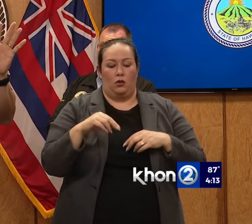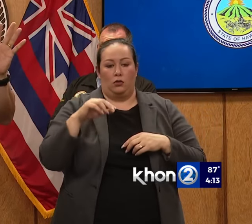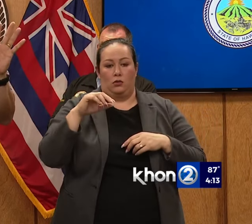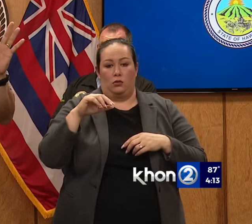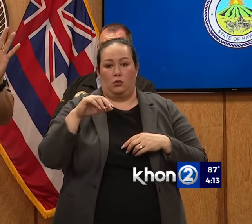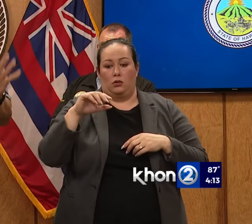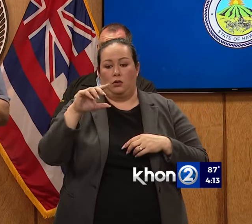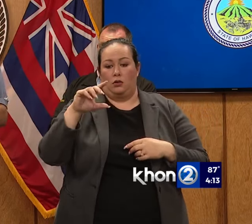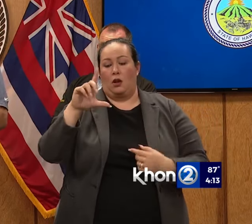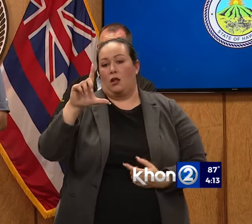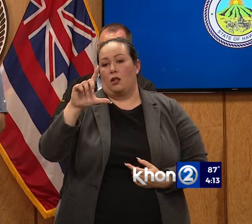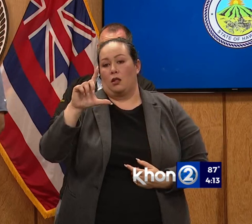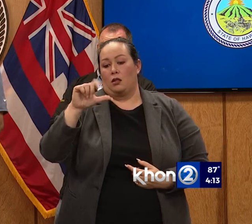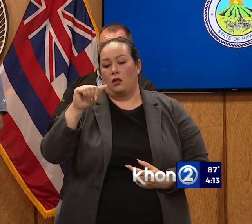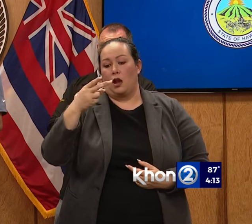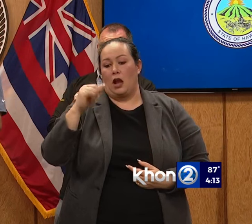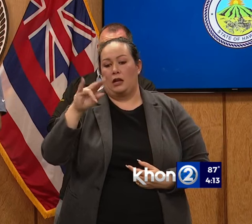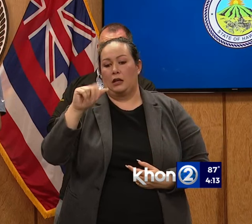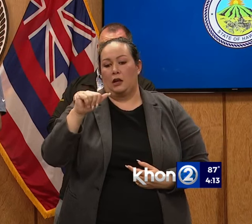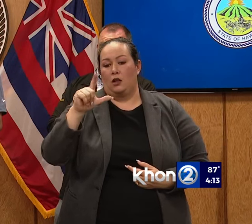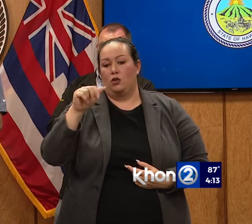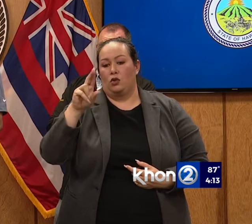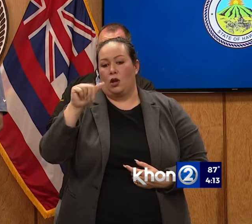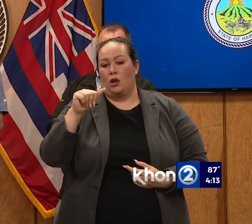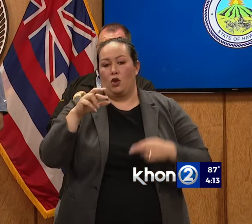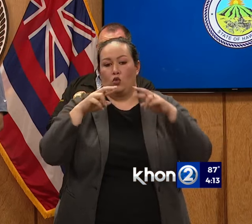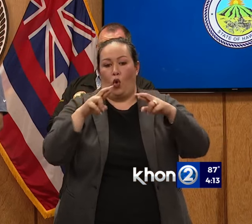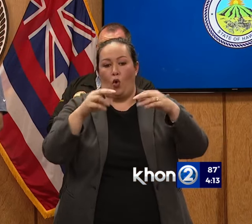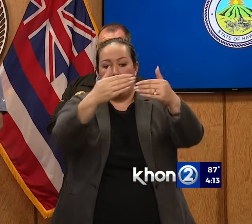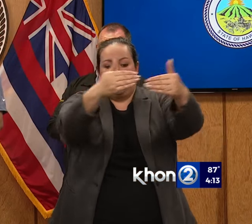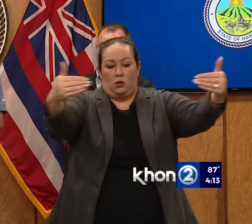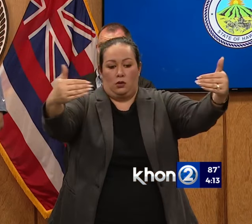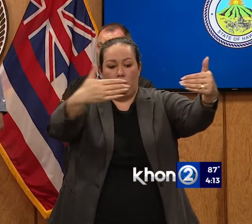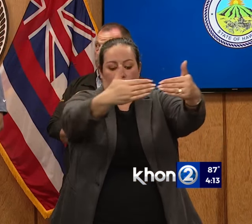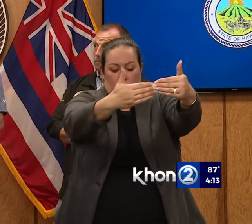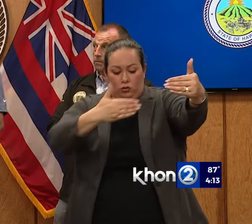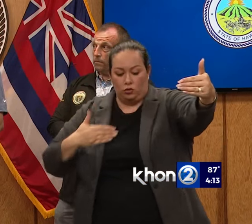everything there is destroyed.